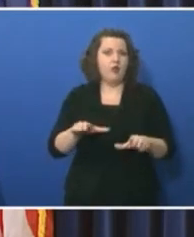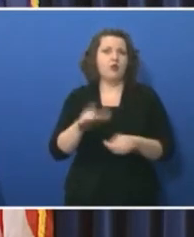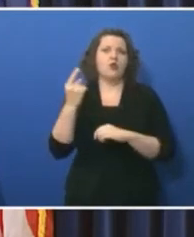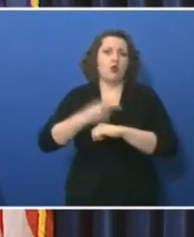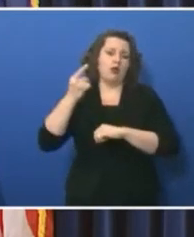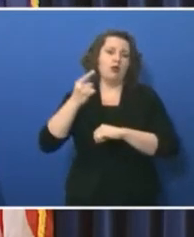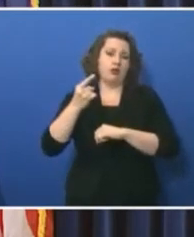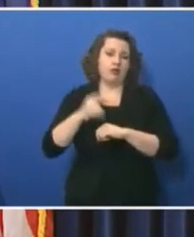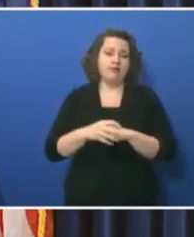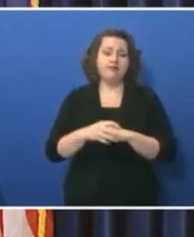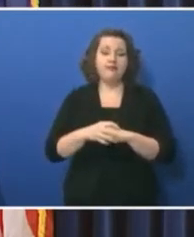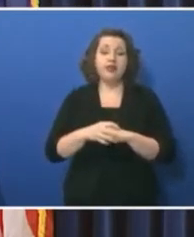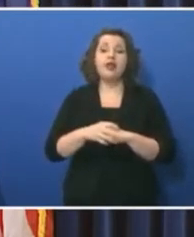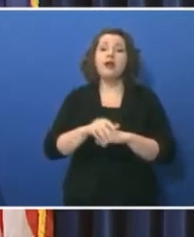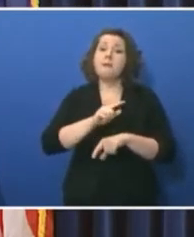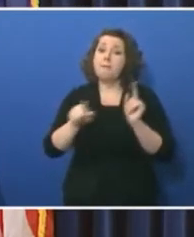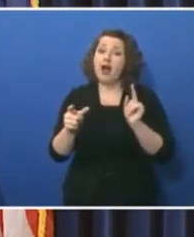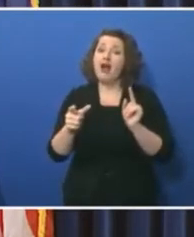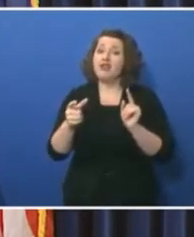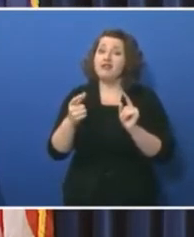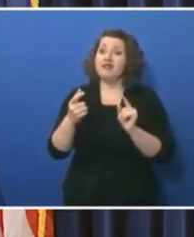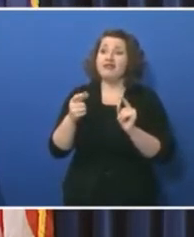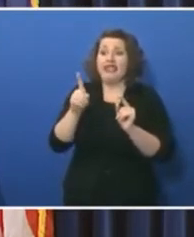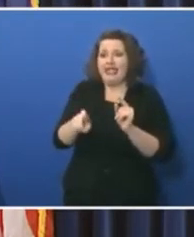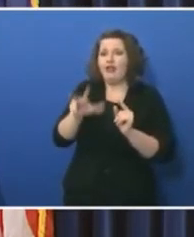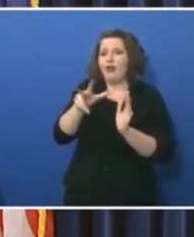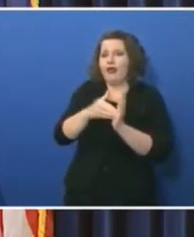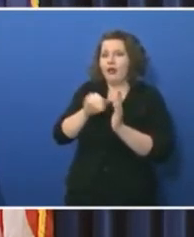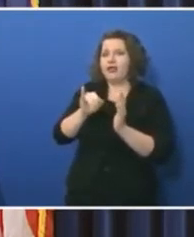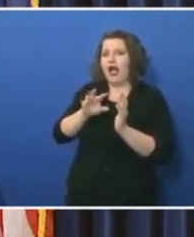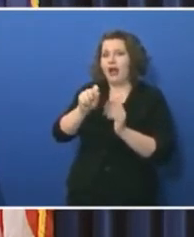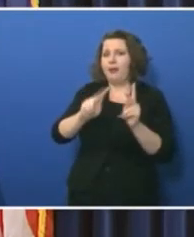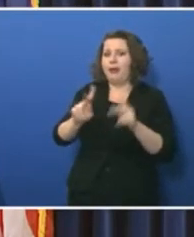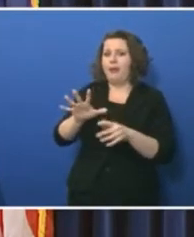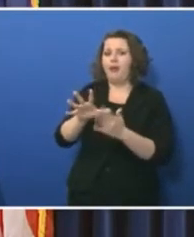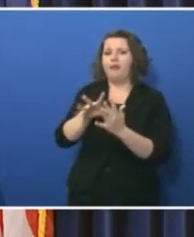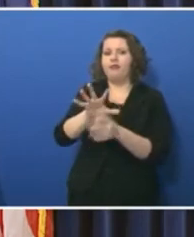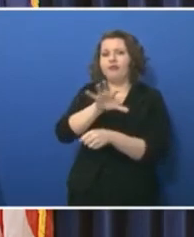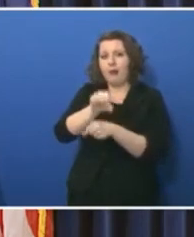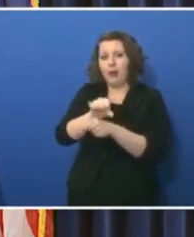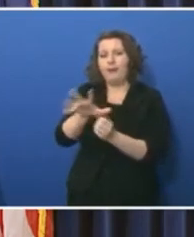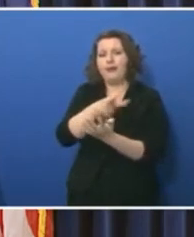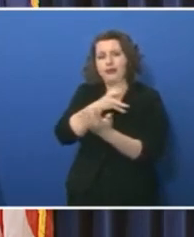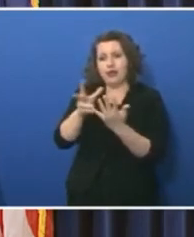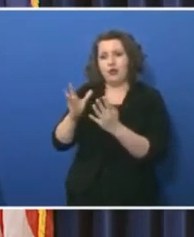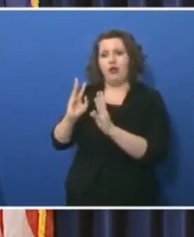in a single day, provided that 3,000 Iowans schedule appointments and come through